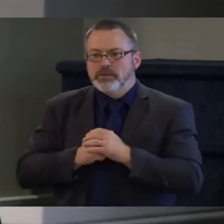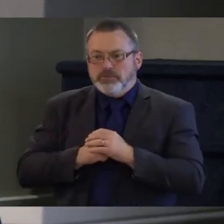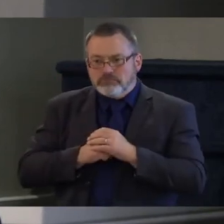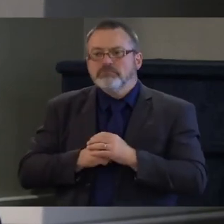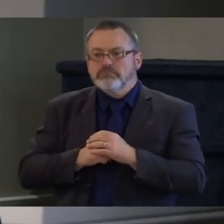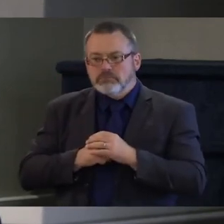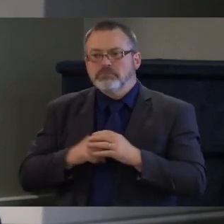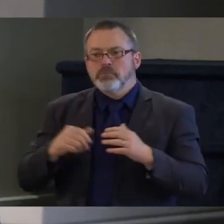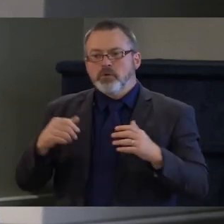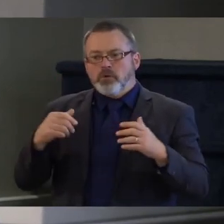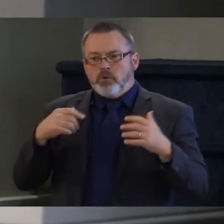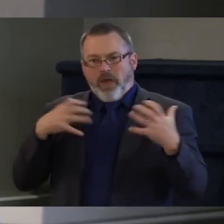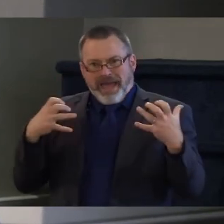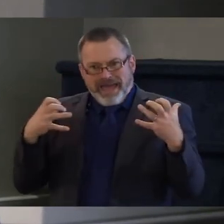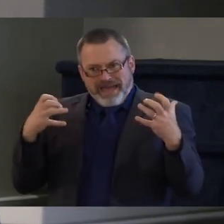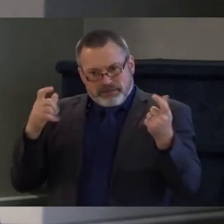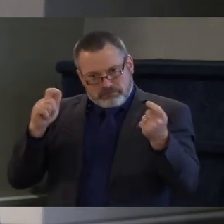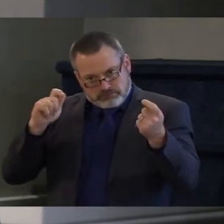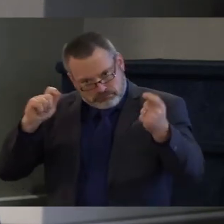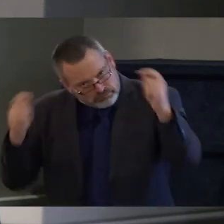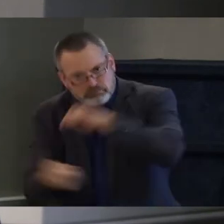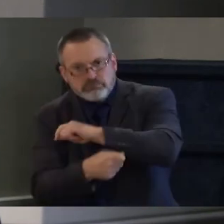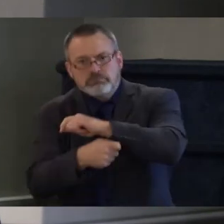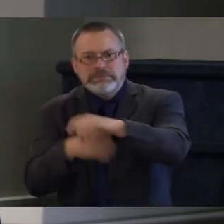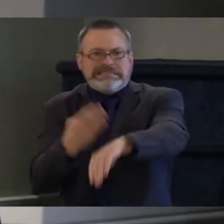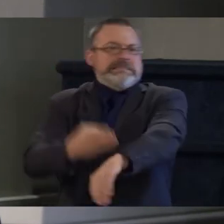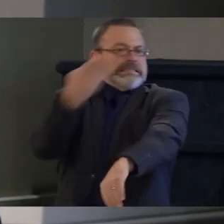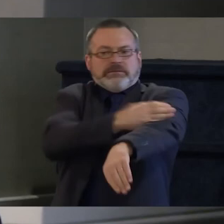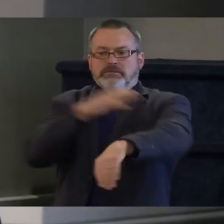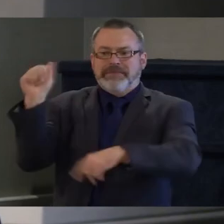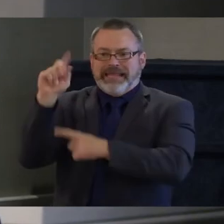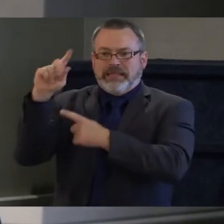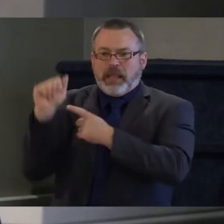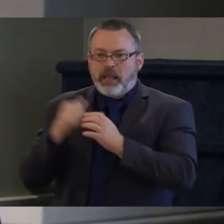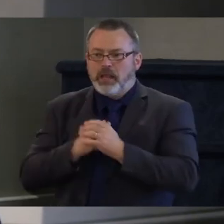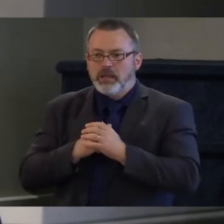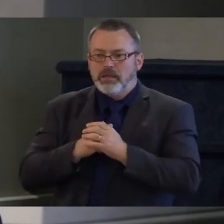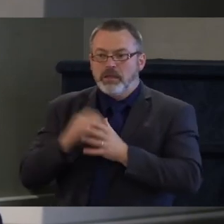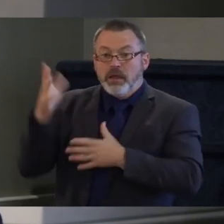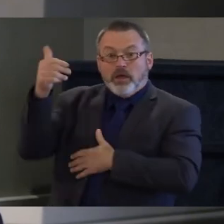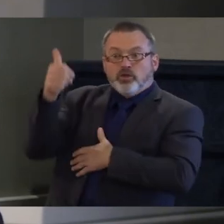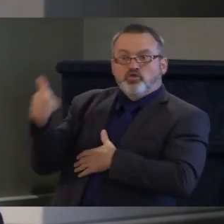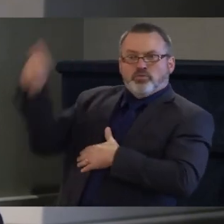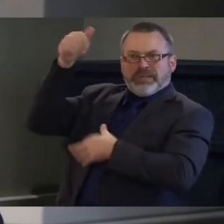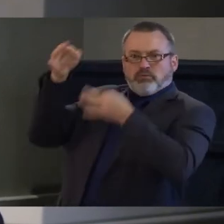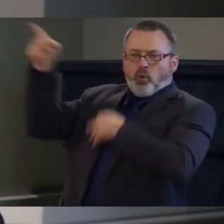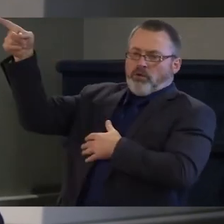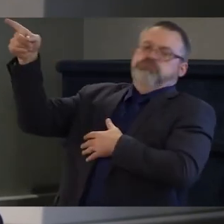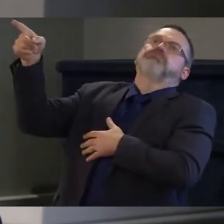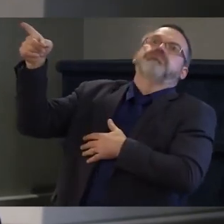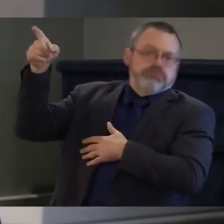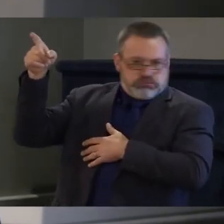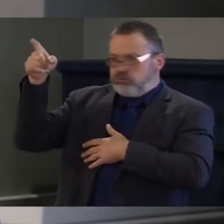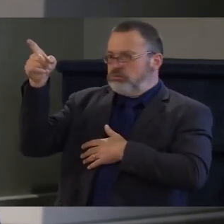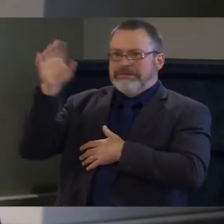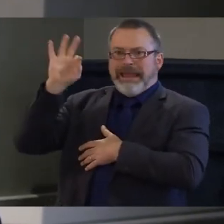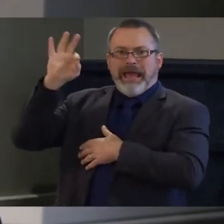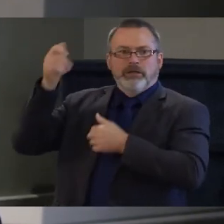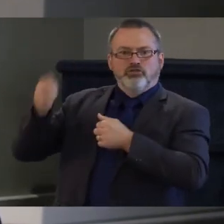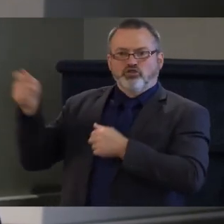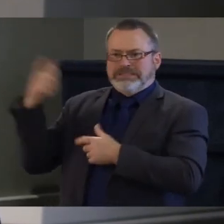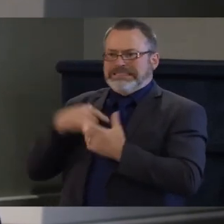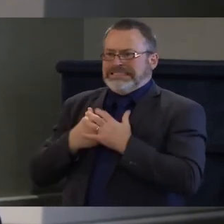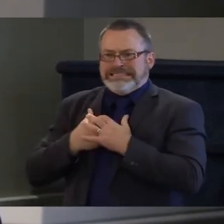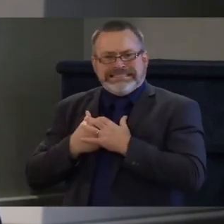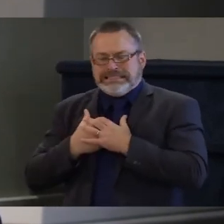to make sure that with this supreme court that it is settled law and it's not going anywhere we also need to make sure that